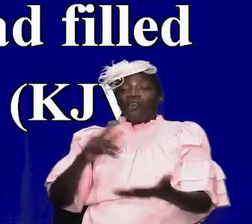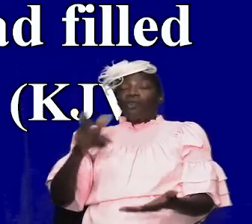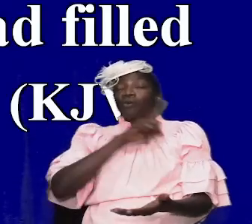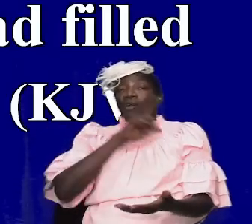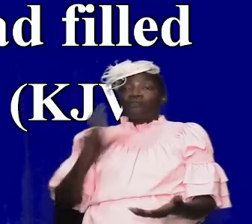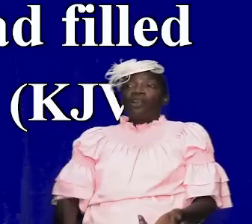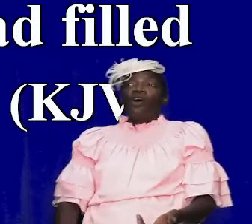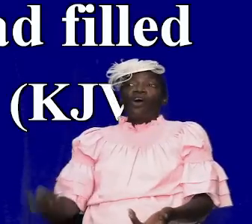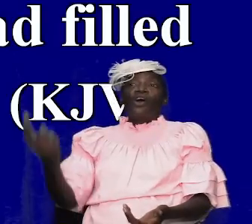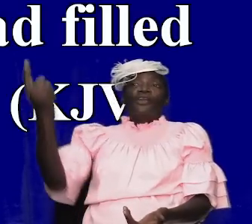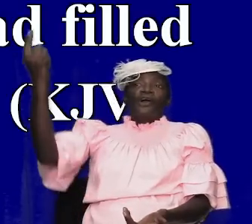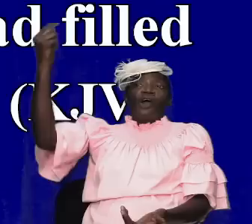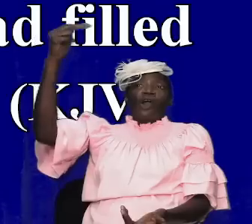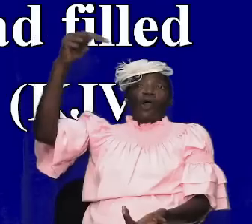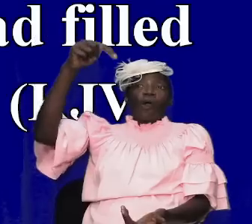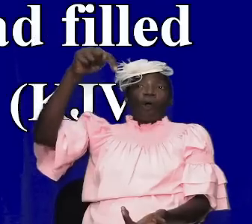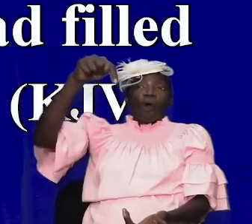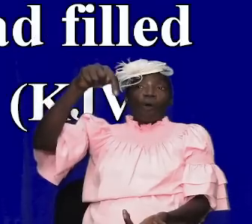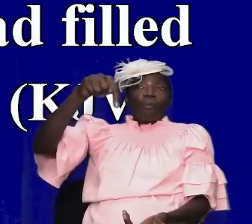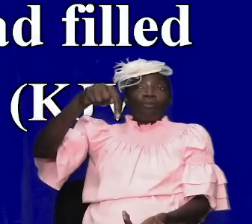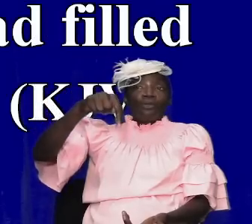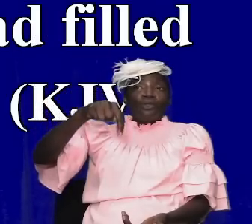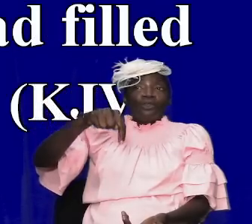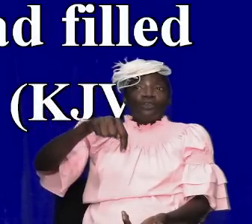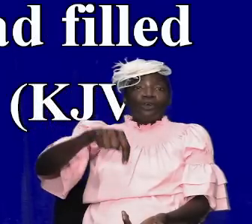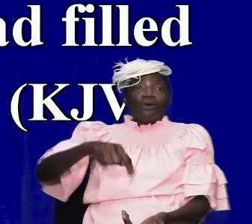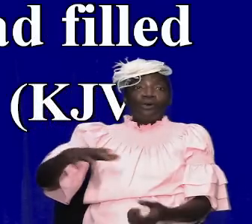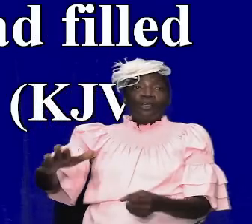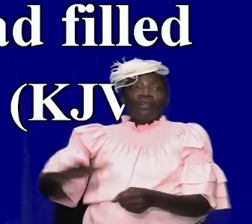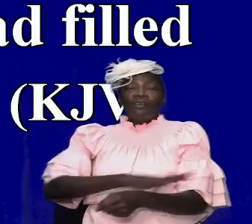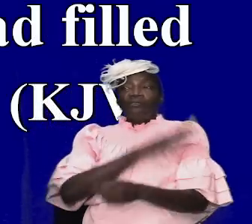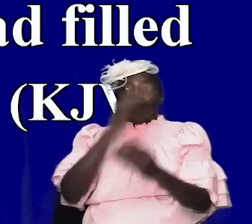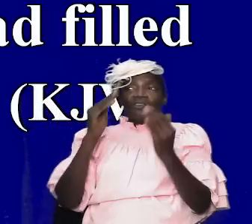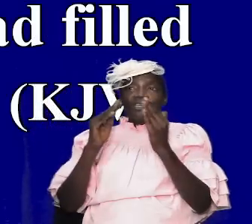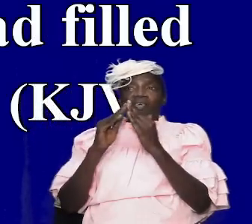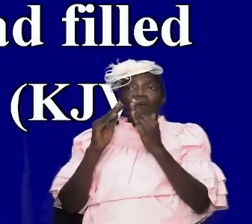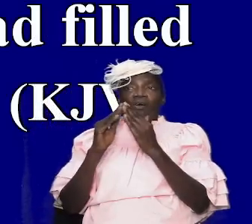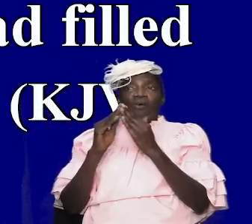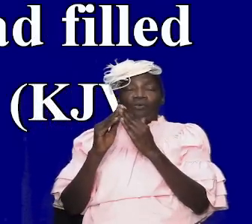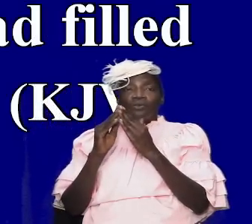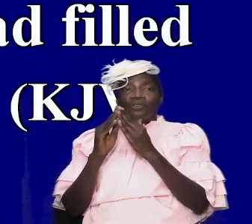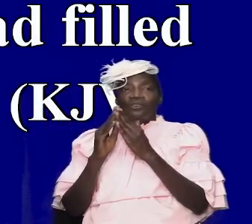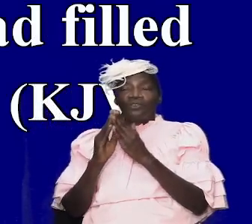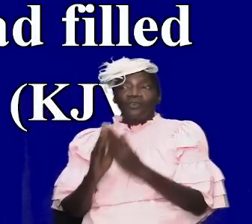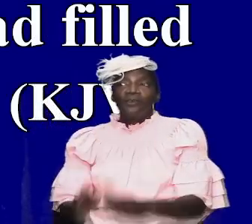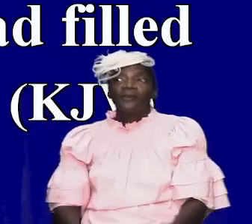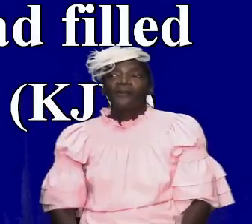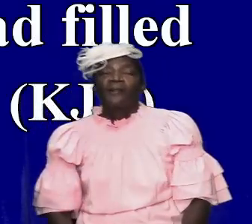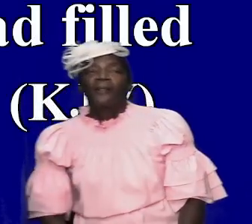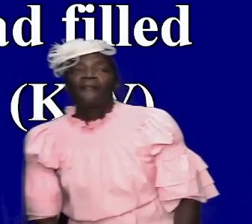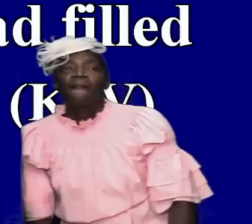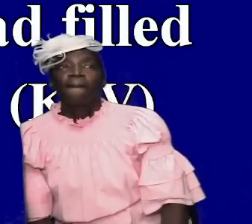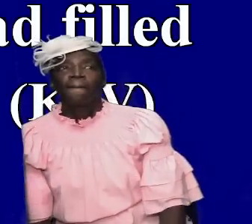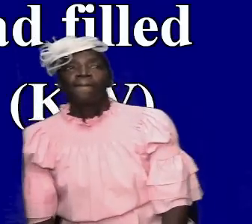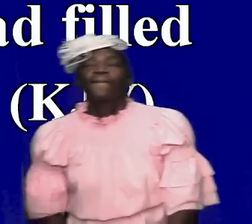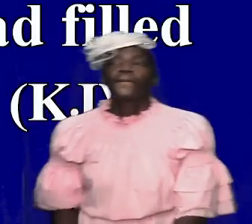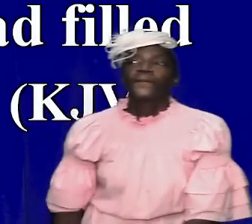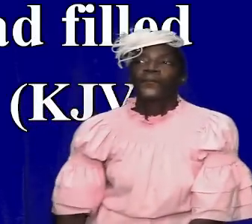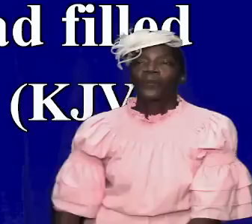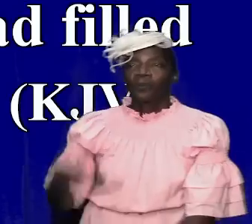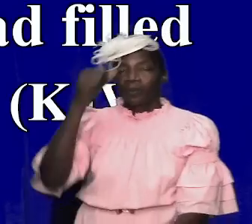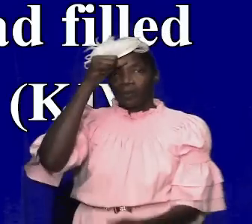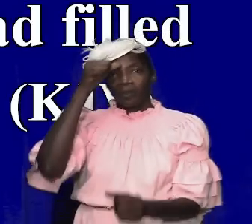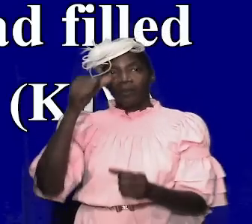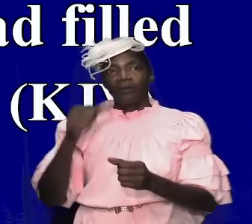came down and fill the house and i want us to know remember